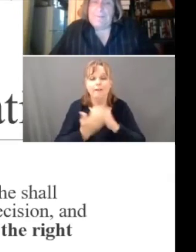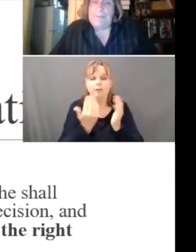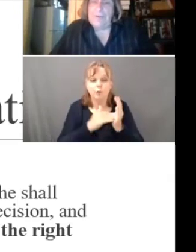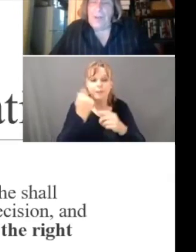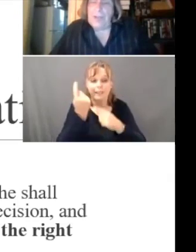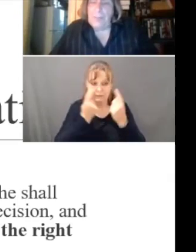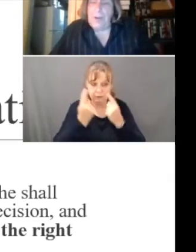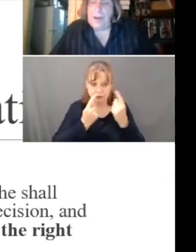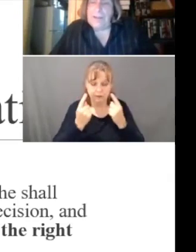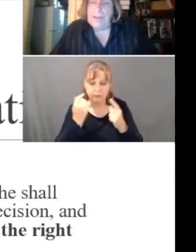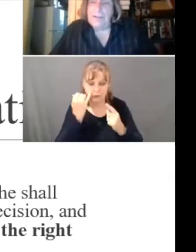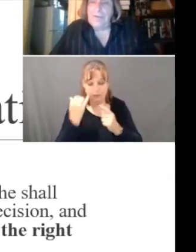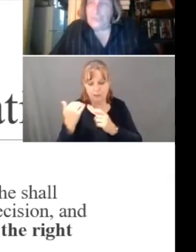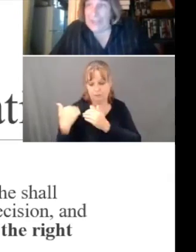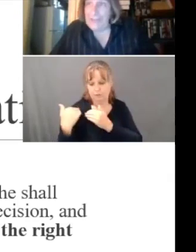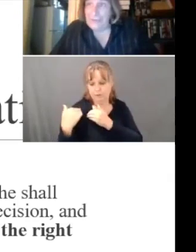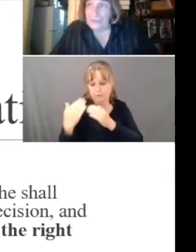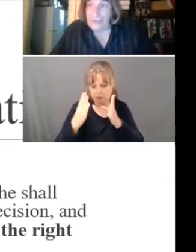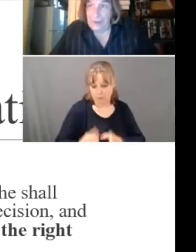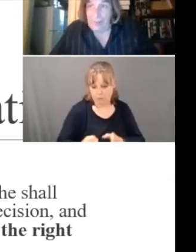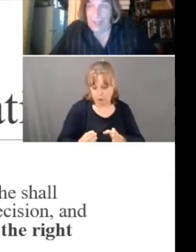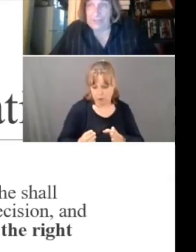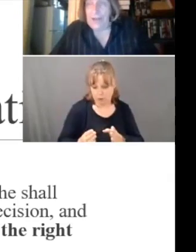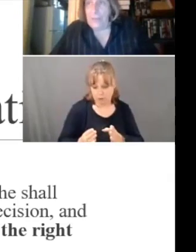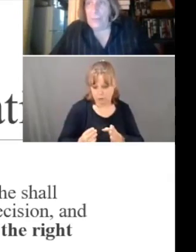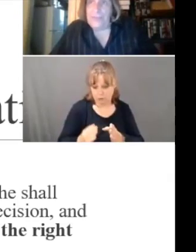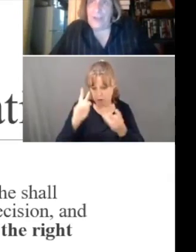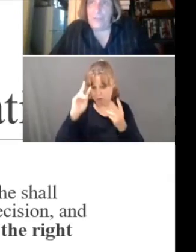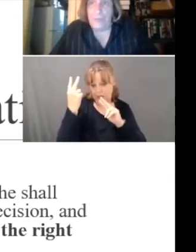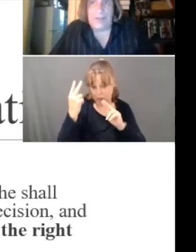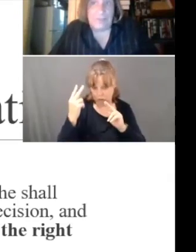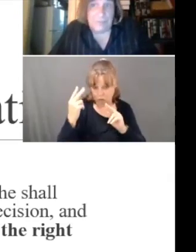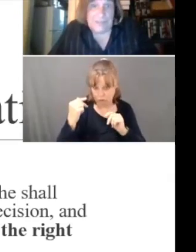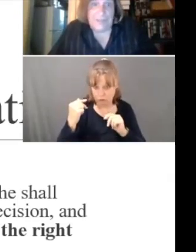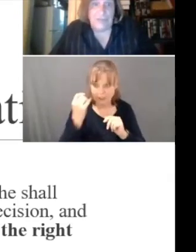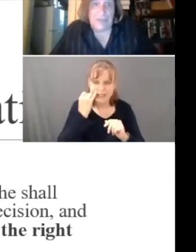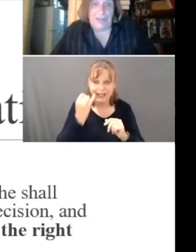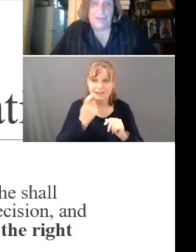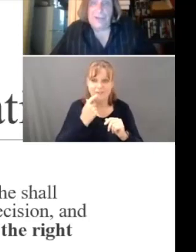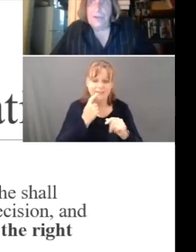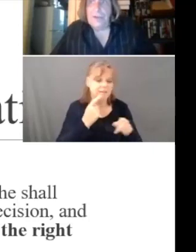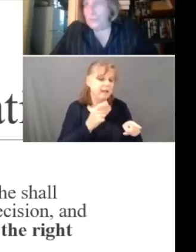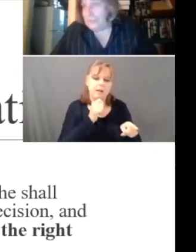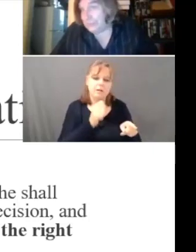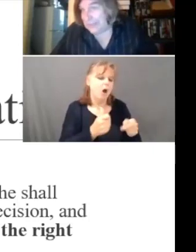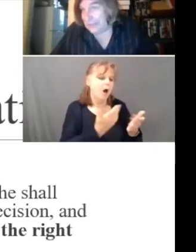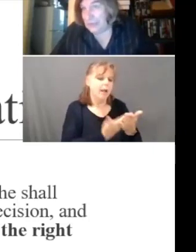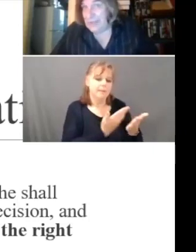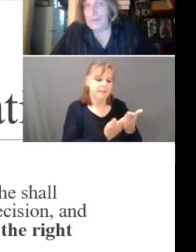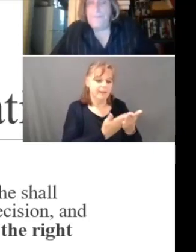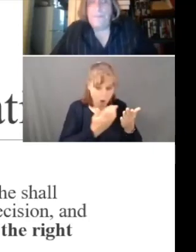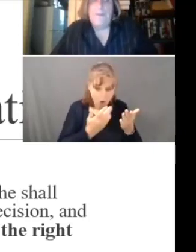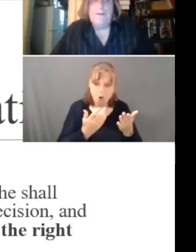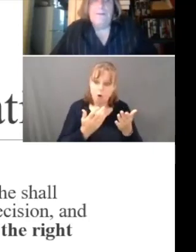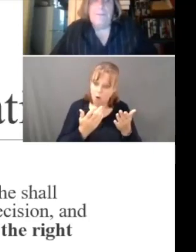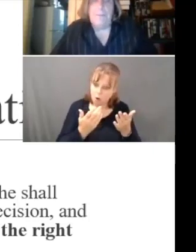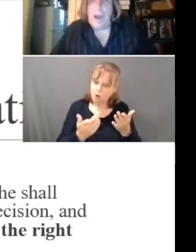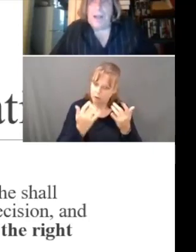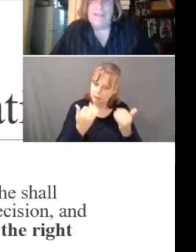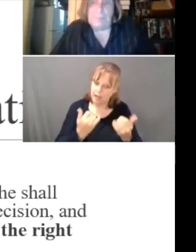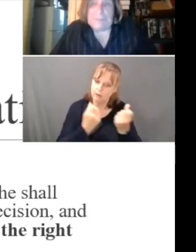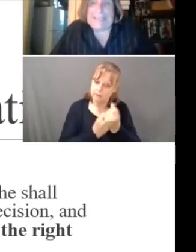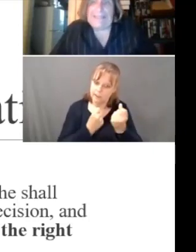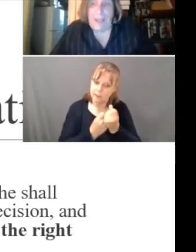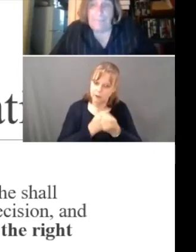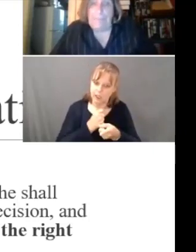the responsible party changes their mind, in other words, they go from unsubstantiated to substantiated, the